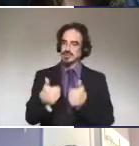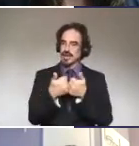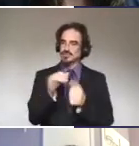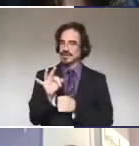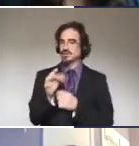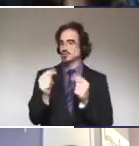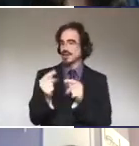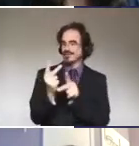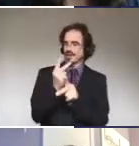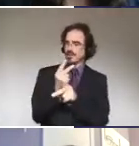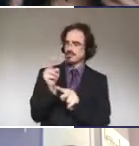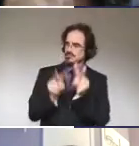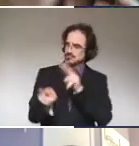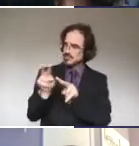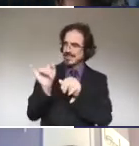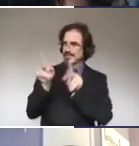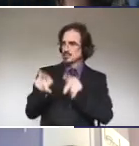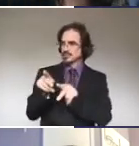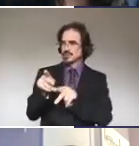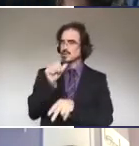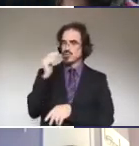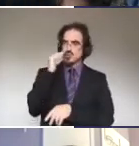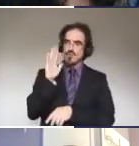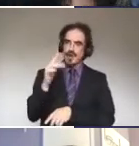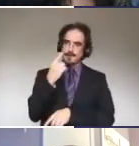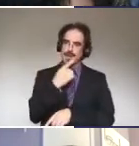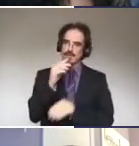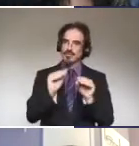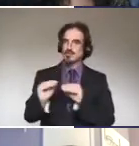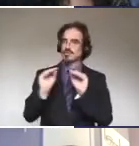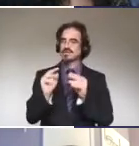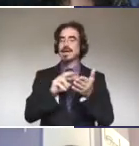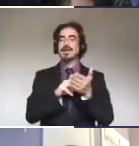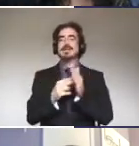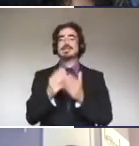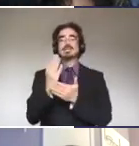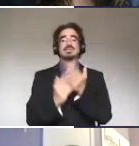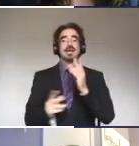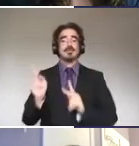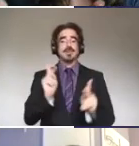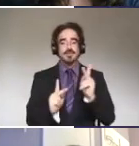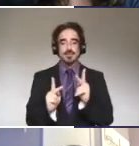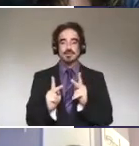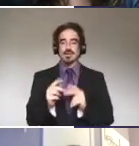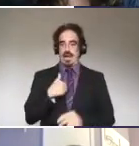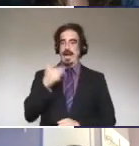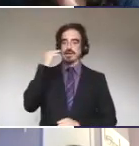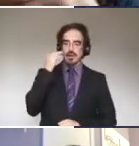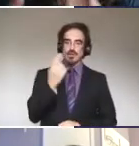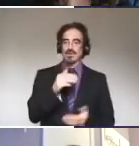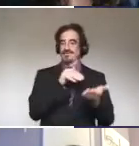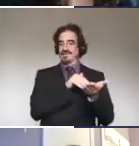who's a stranger to you. You don't know how their mouth moves. So some people, and even know a physician who has done this,